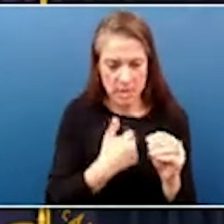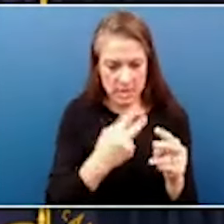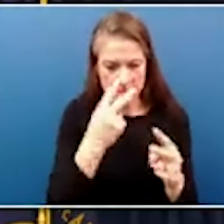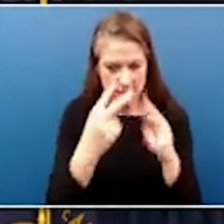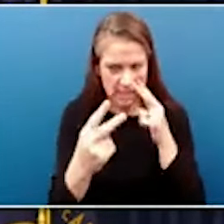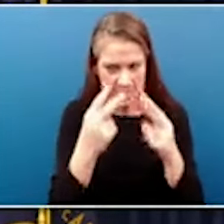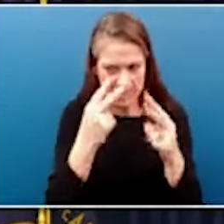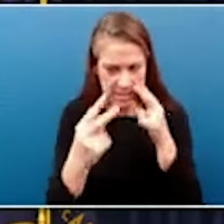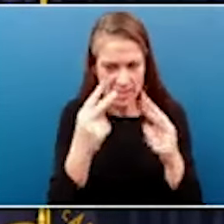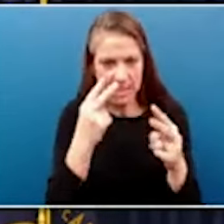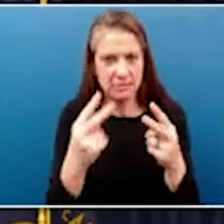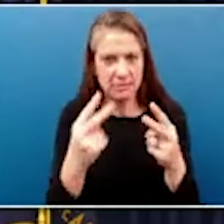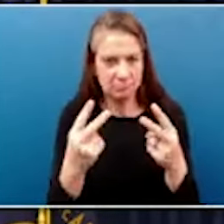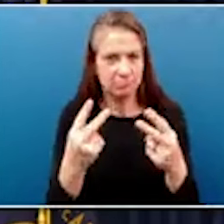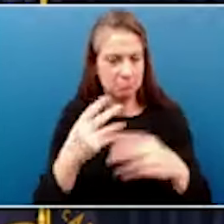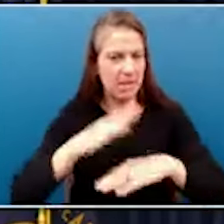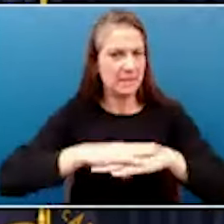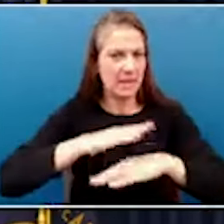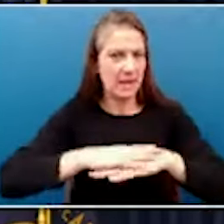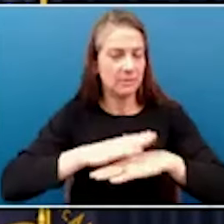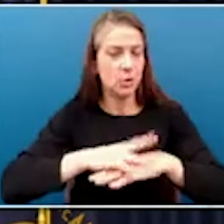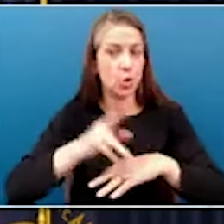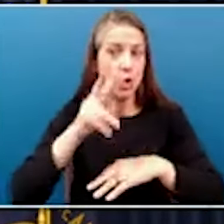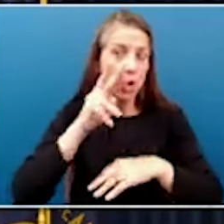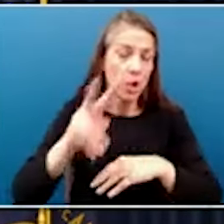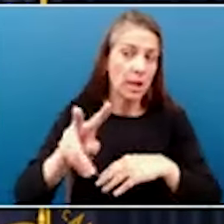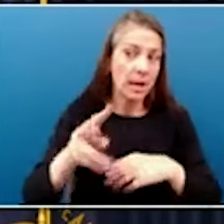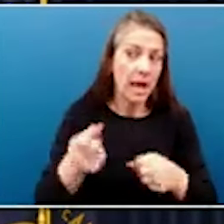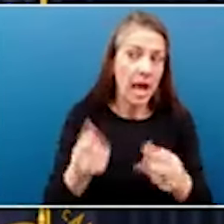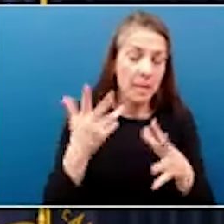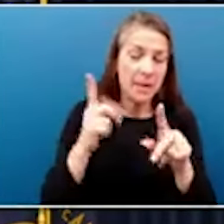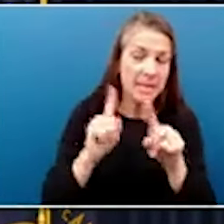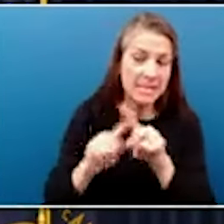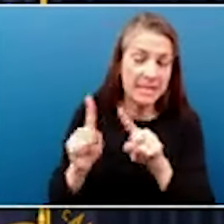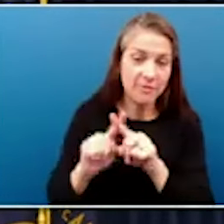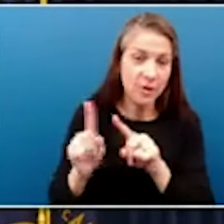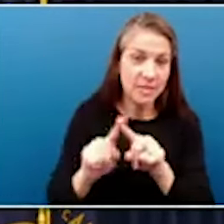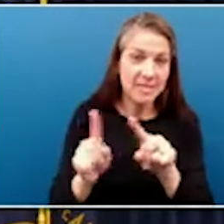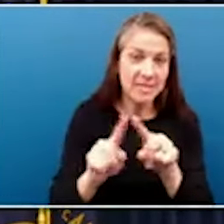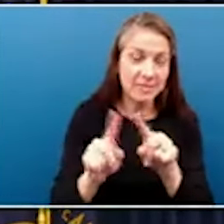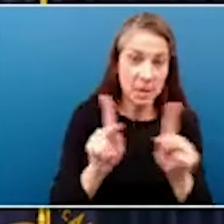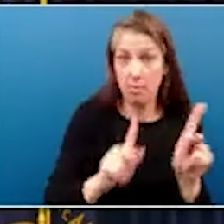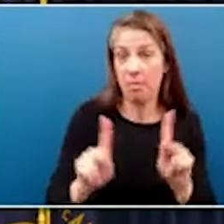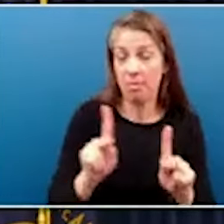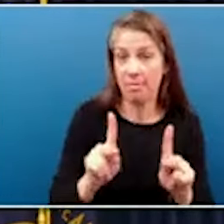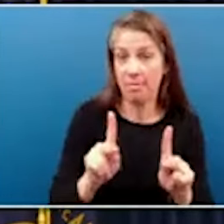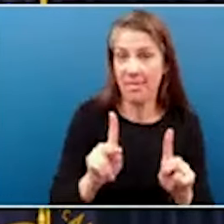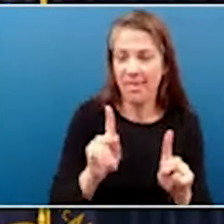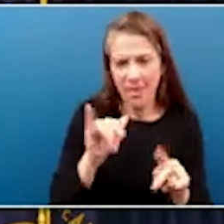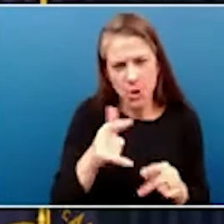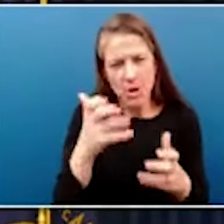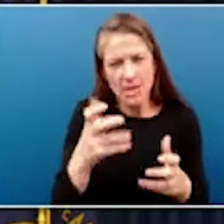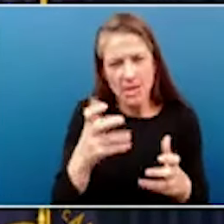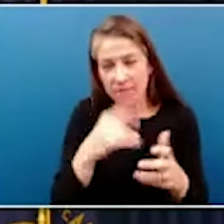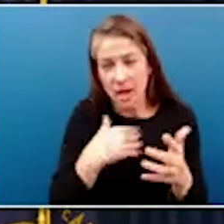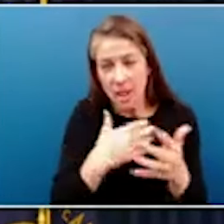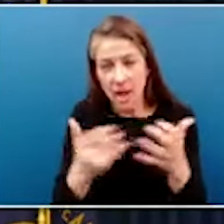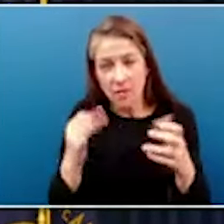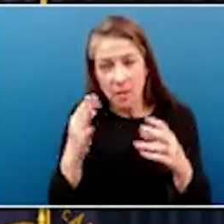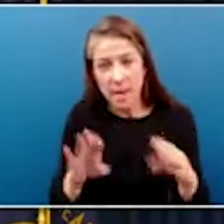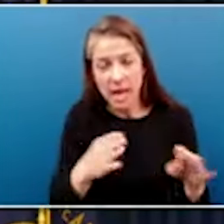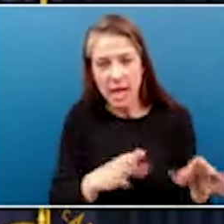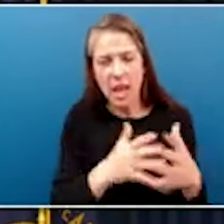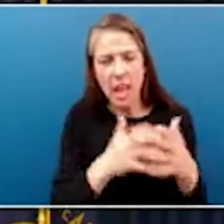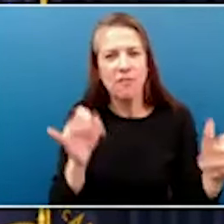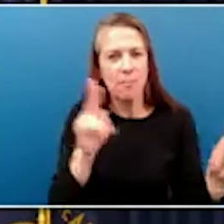base when you look at the number of different individuals, which is what you want to see if there's a lot of betting, that it's across a lot of people